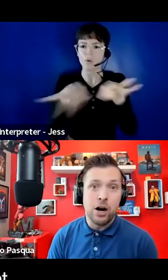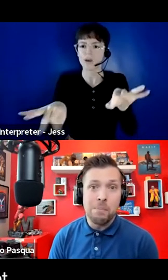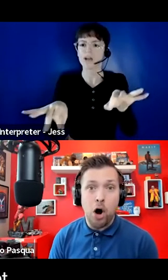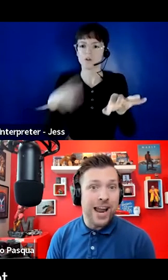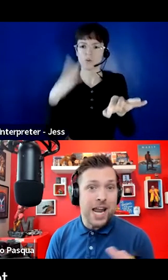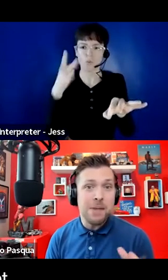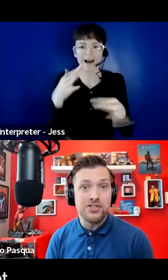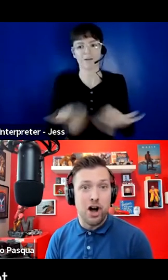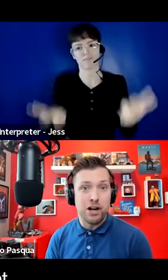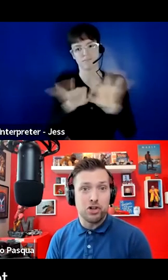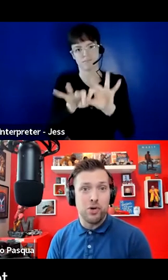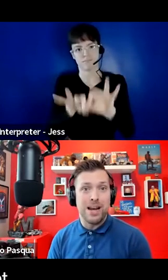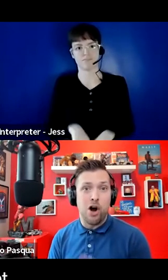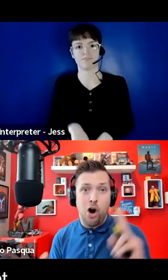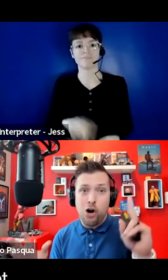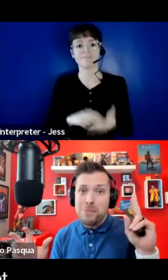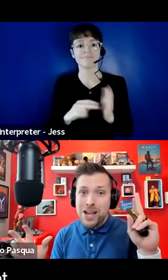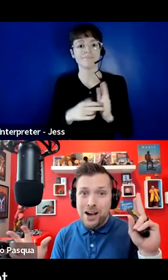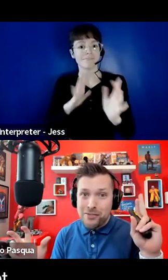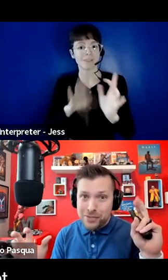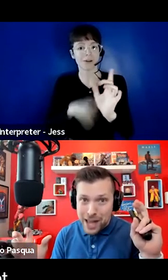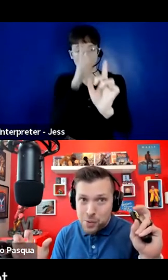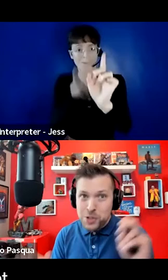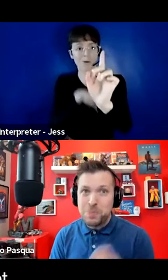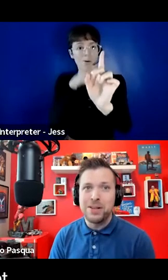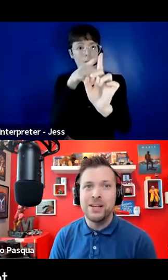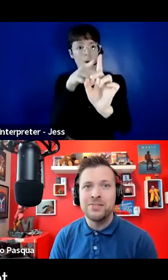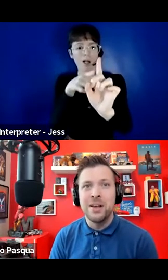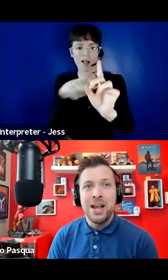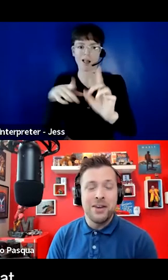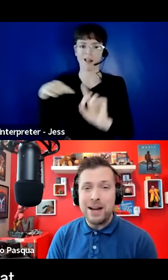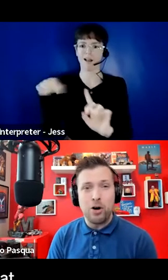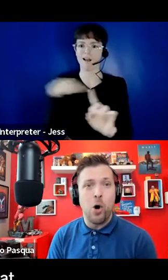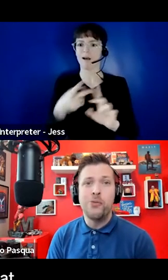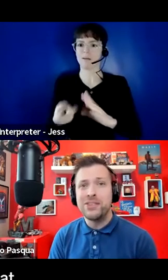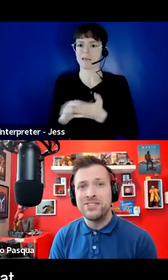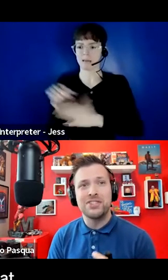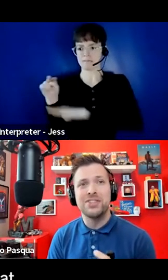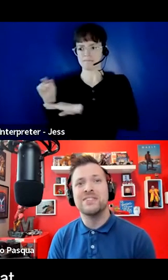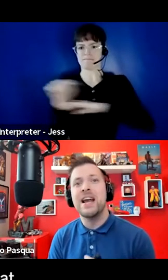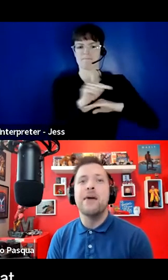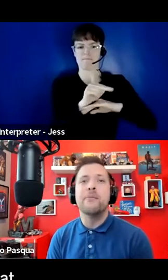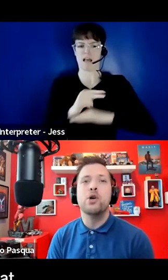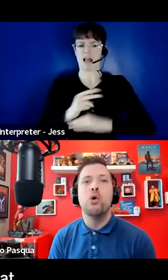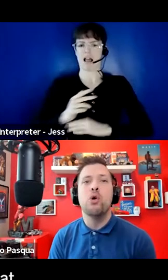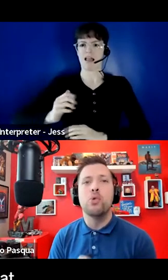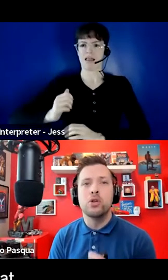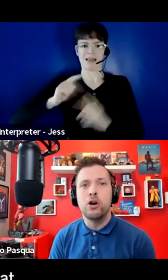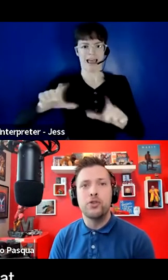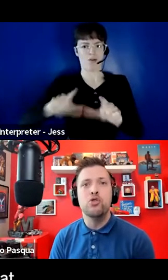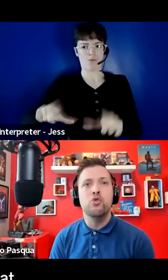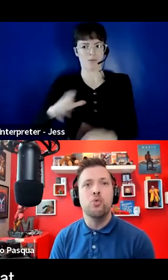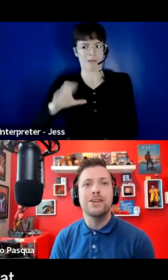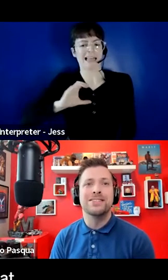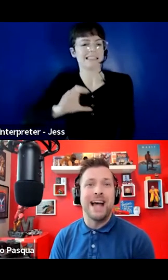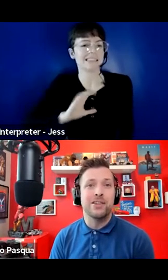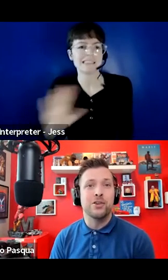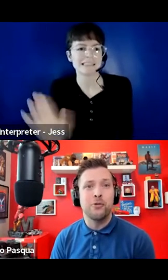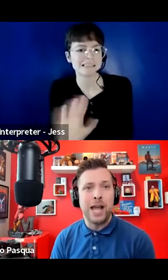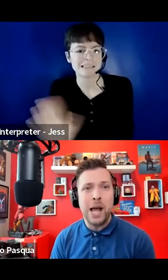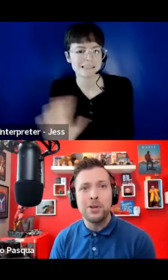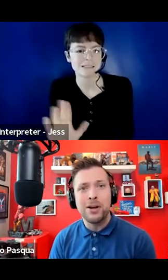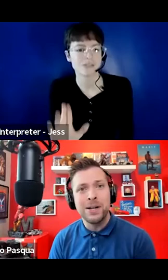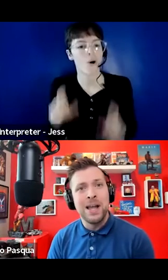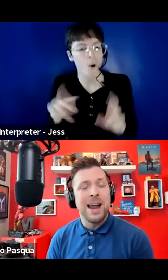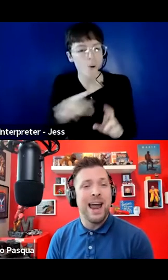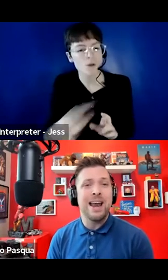be clear, our aim is not to create an army of language police. In fact, our hope for this session is that everyone will learn a few new words to add to